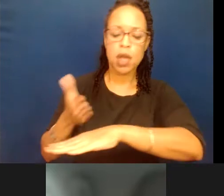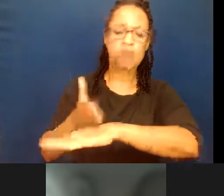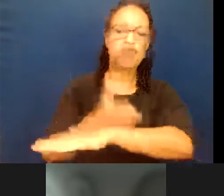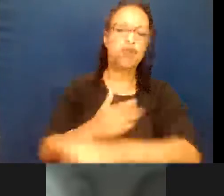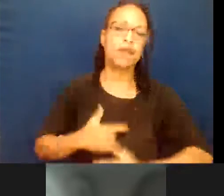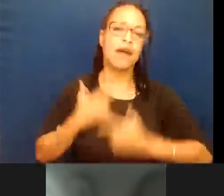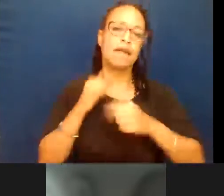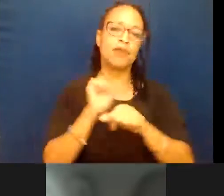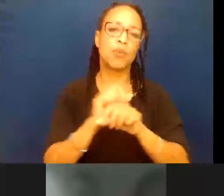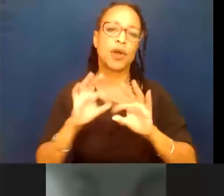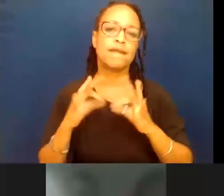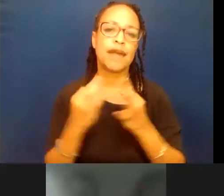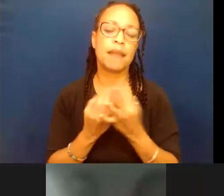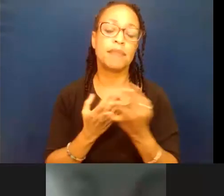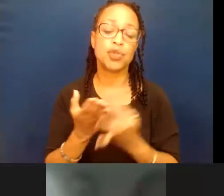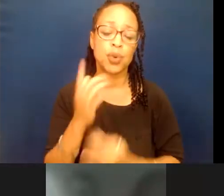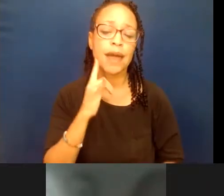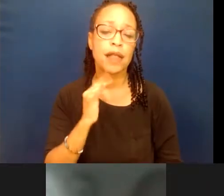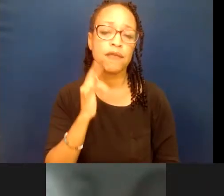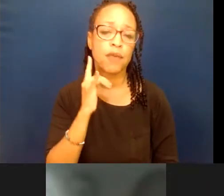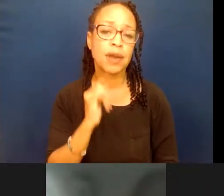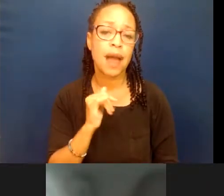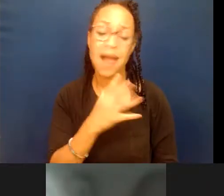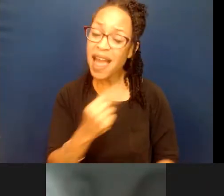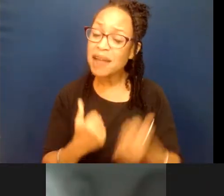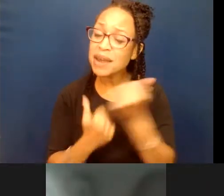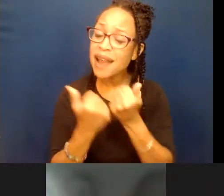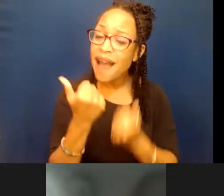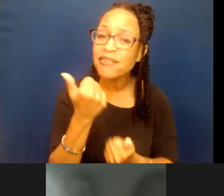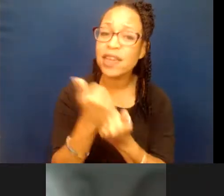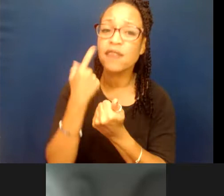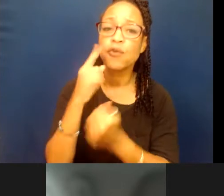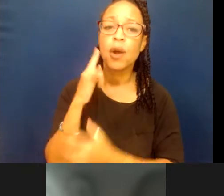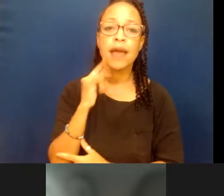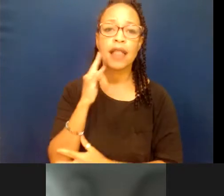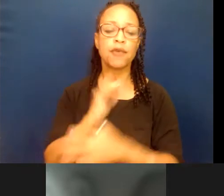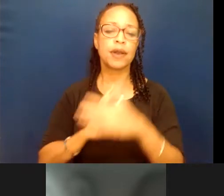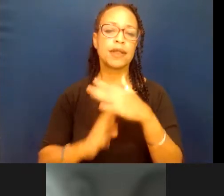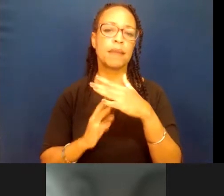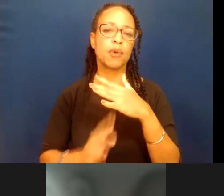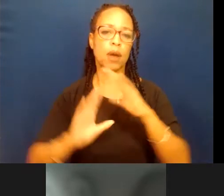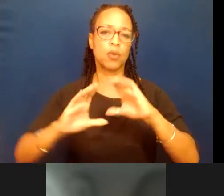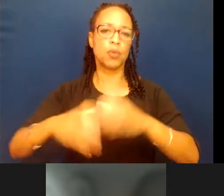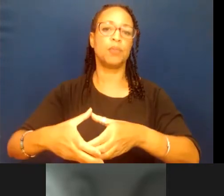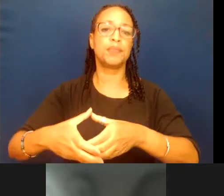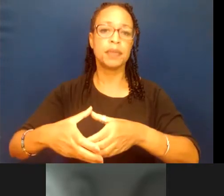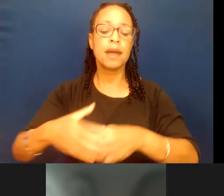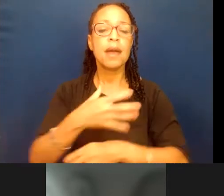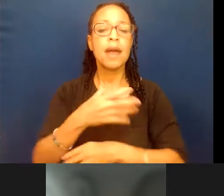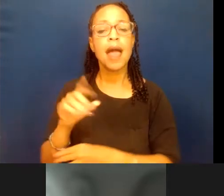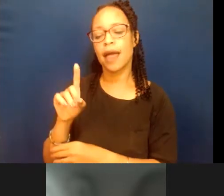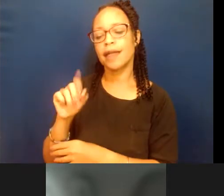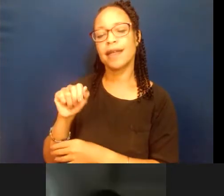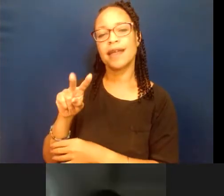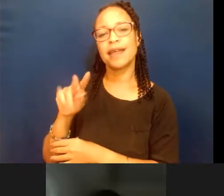working families throughout California, and be an advocate for California's immigrant population. And David is